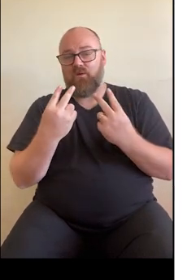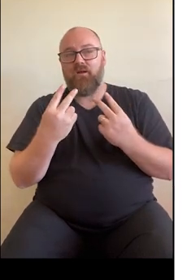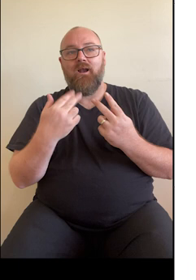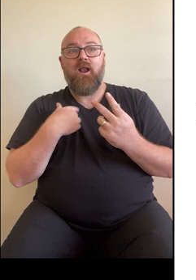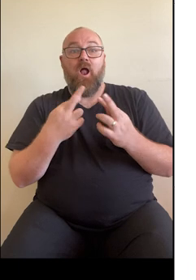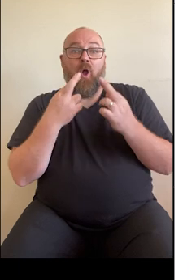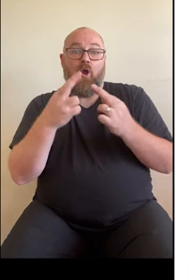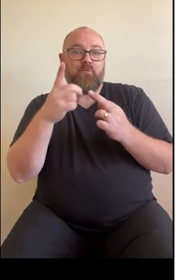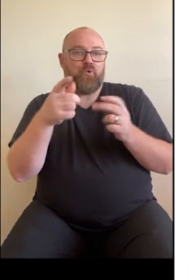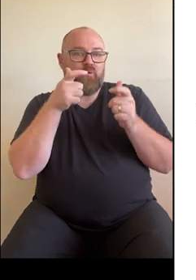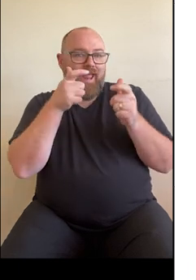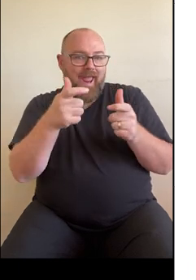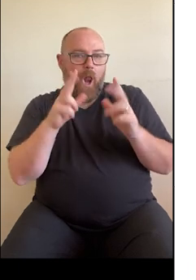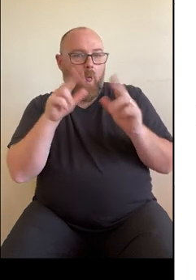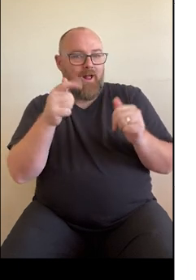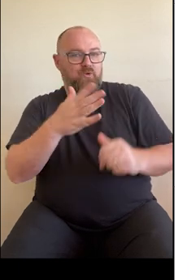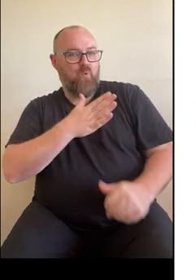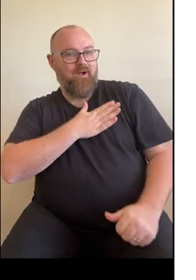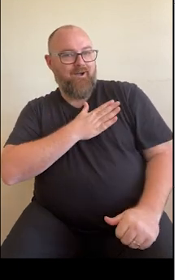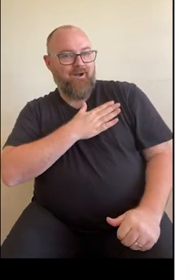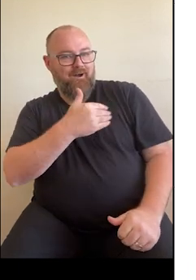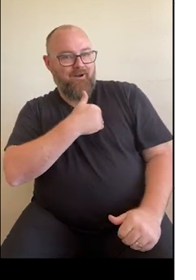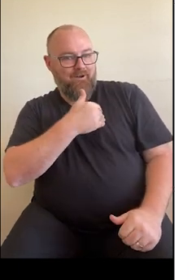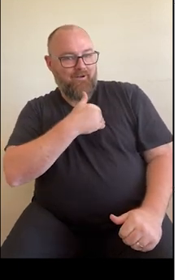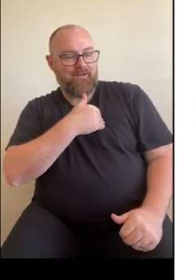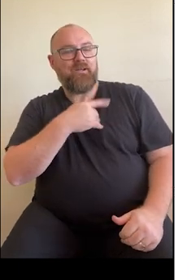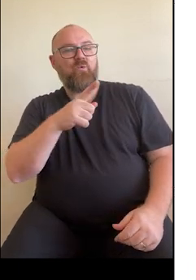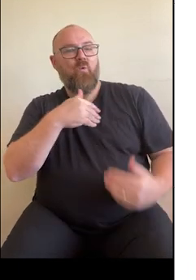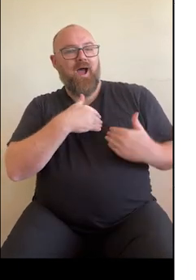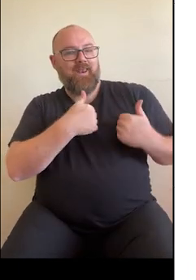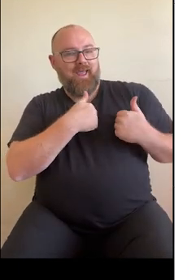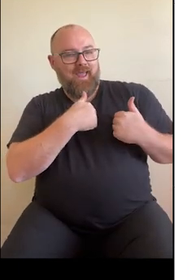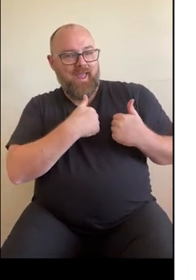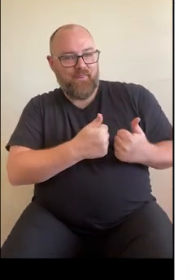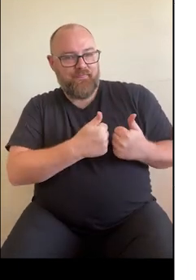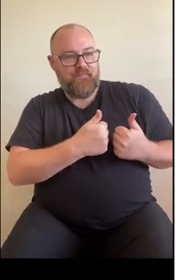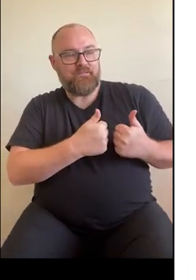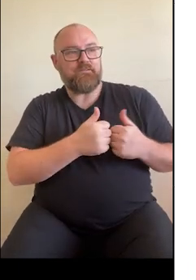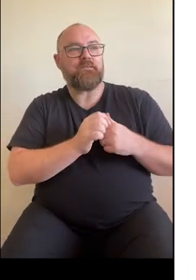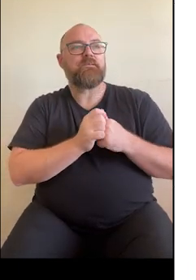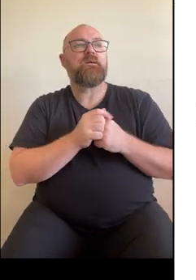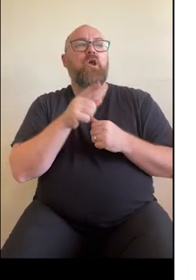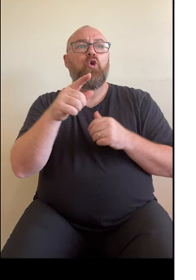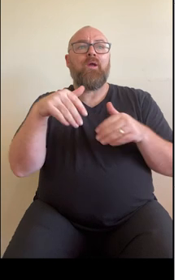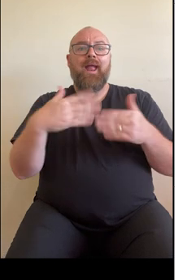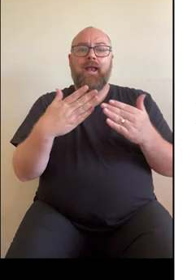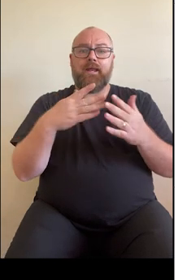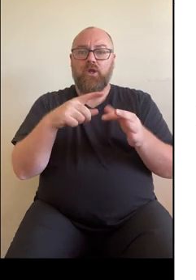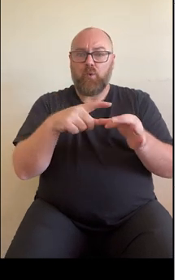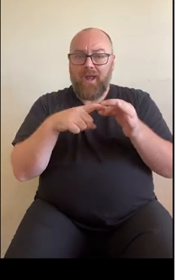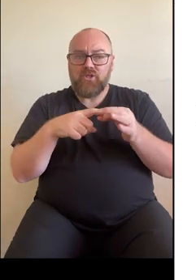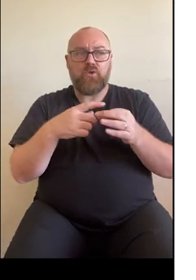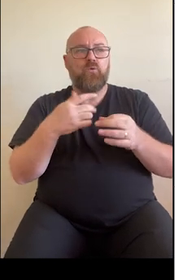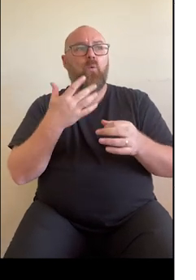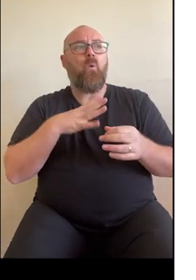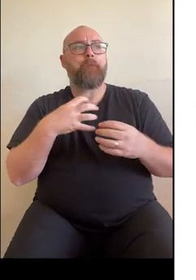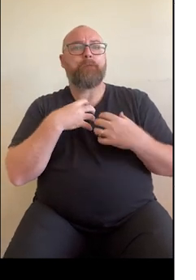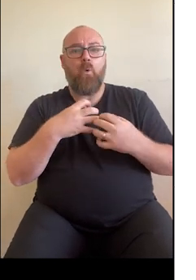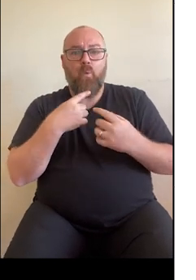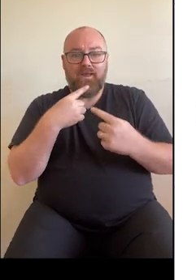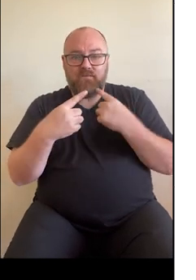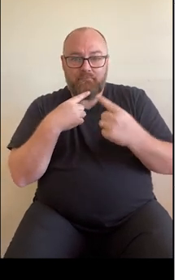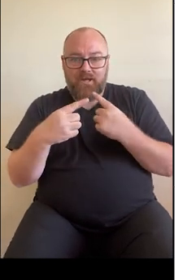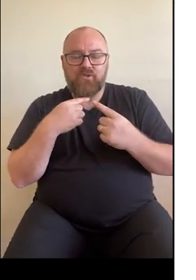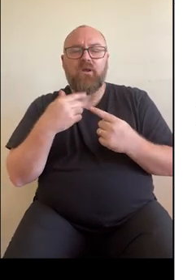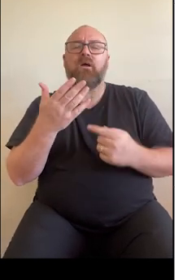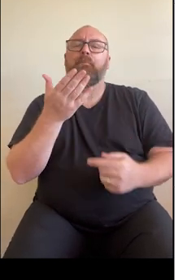take good care of your heart and your heart health. And if you do have any questions or need further information, please feel